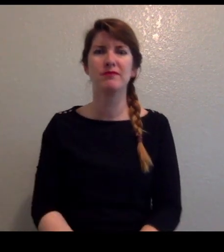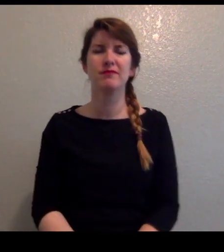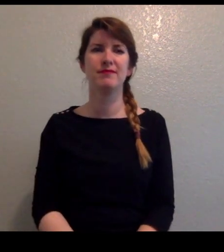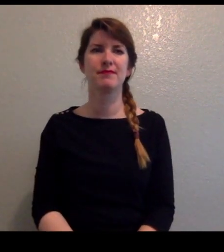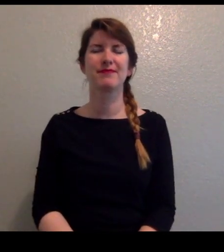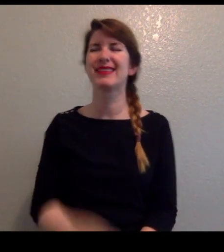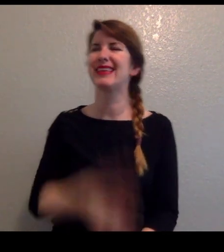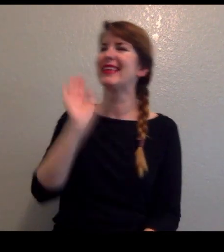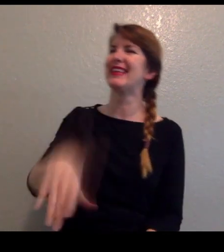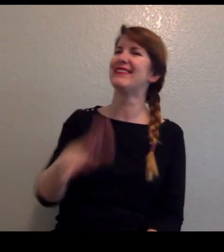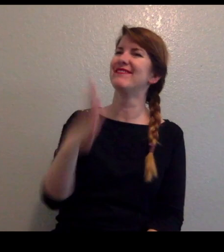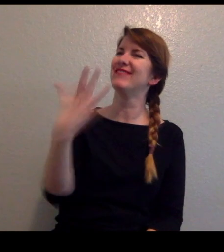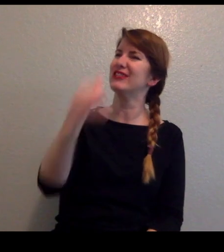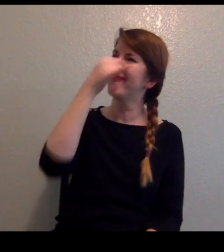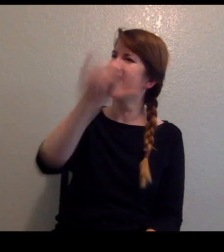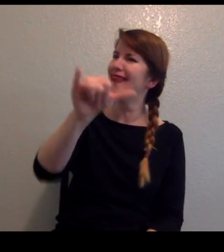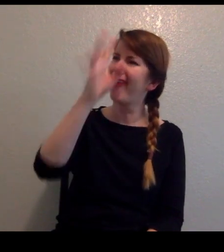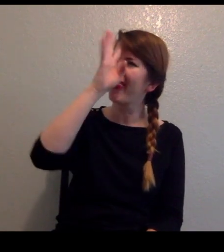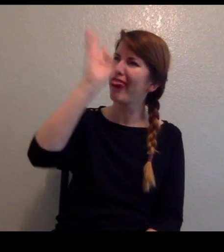I really think you're overreacting.